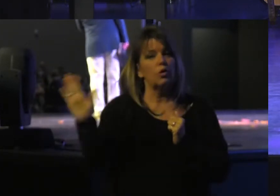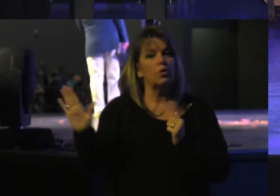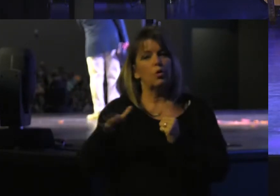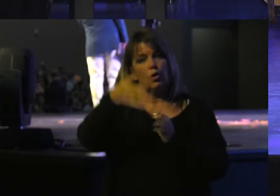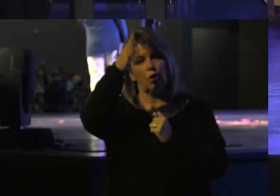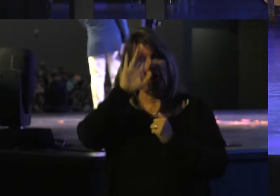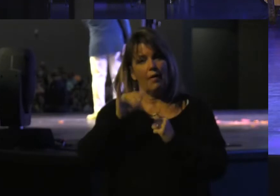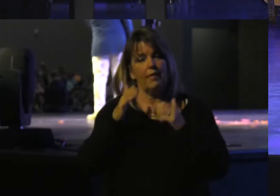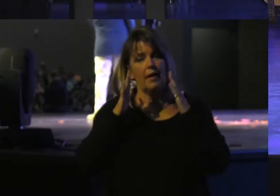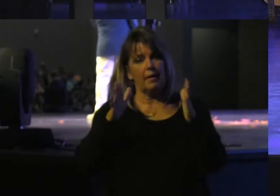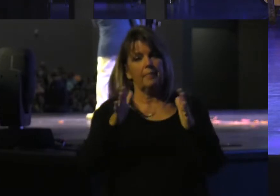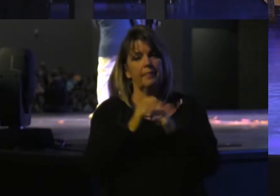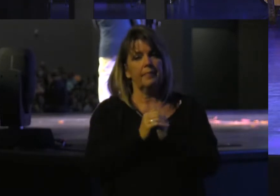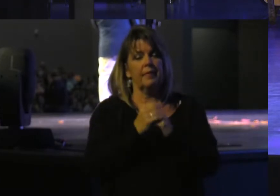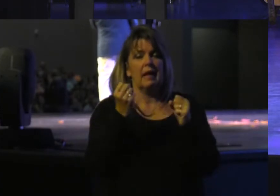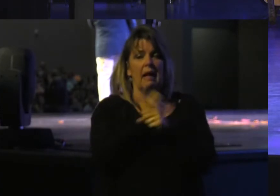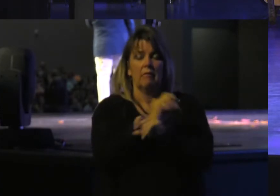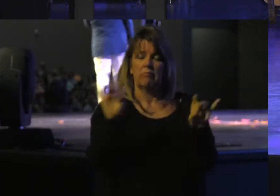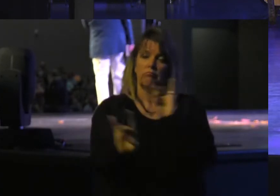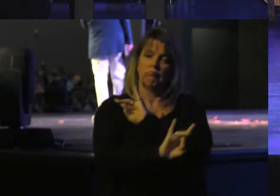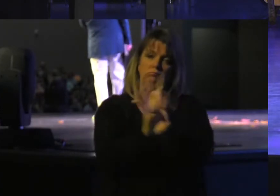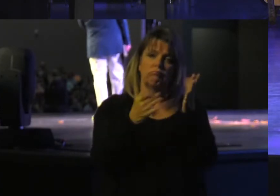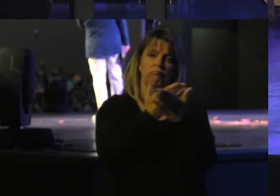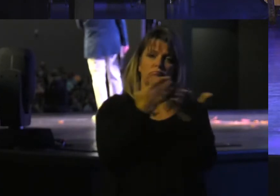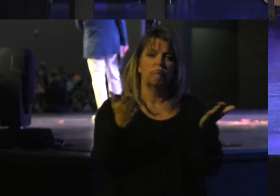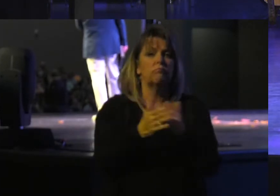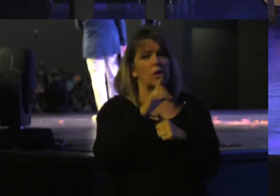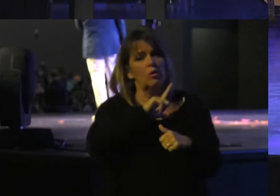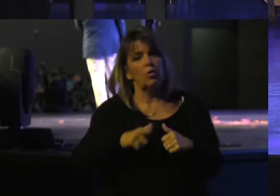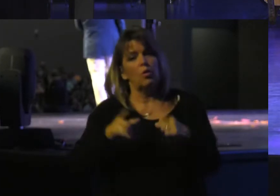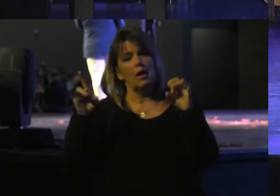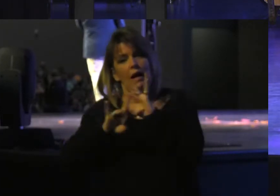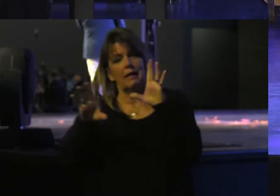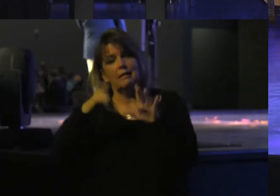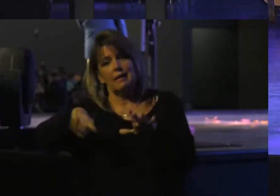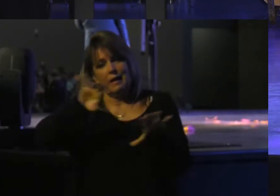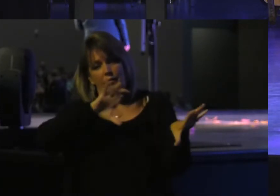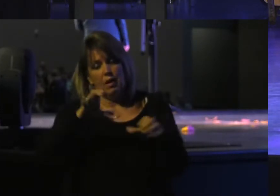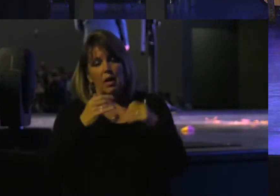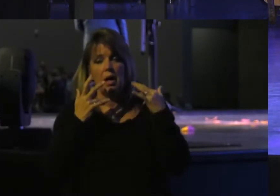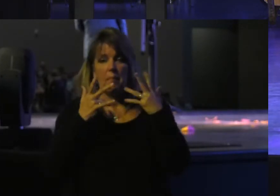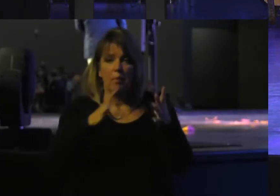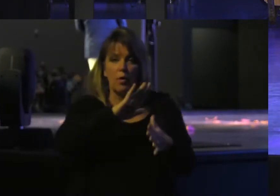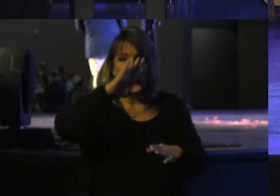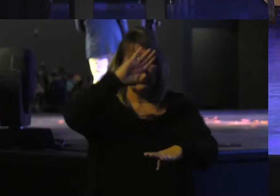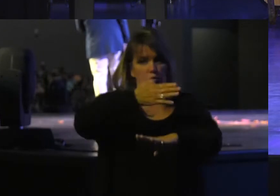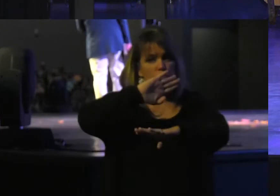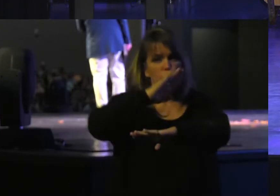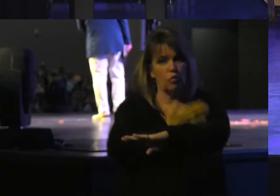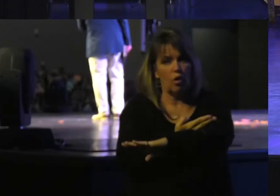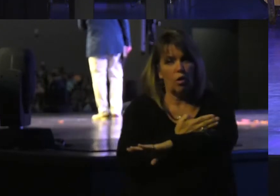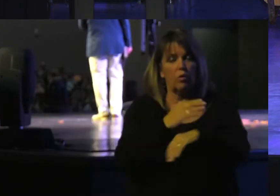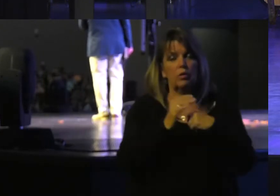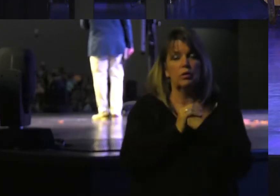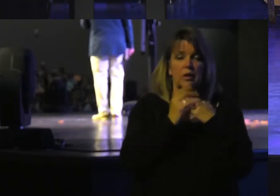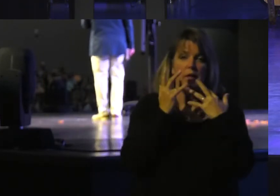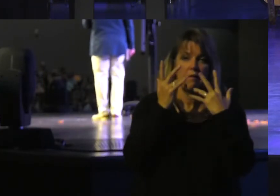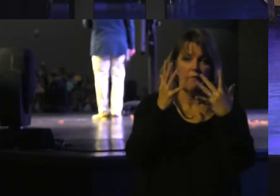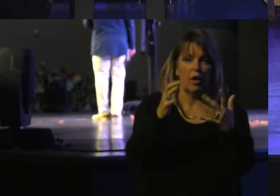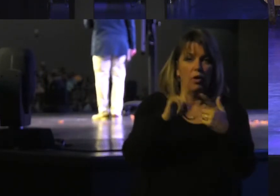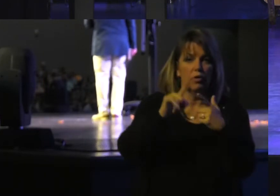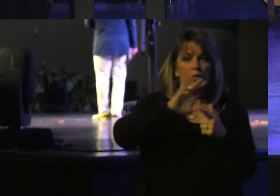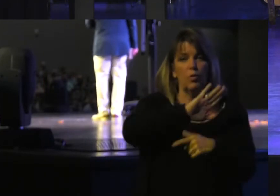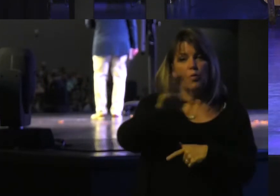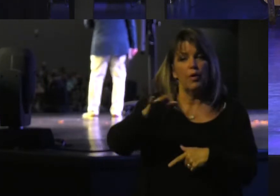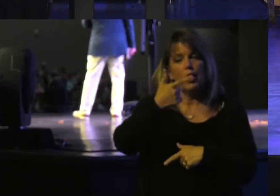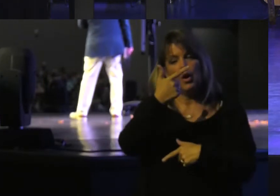For every abominable thing That the Lord hates They have done for their gods. For they have burned Their sons and their daughters In the fire to their